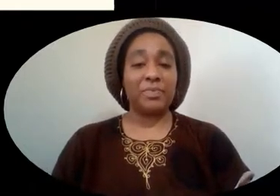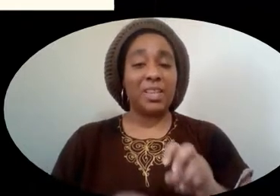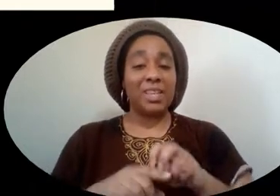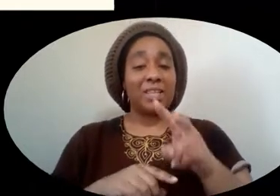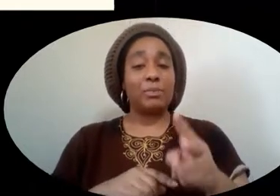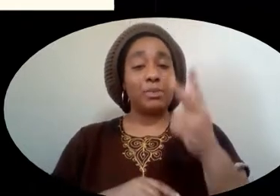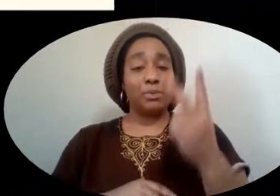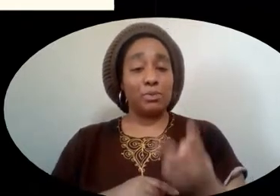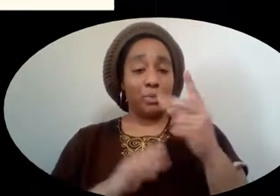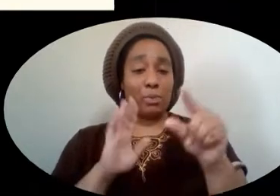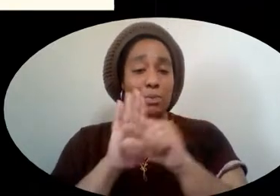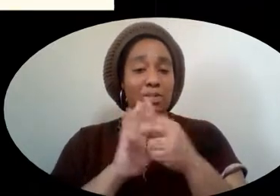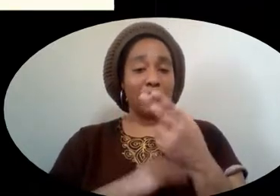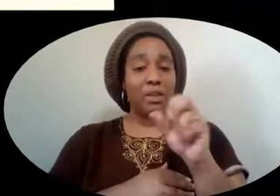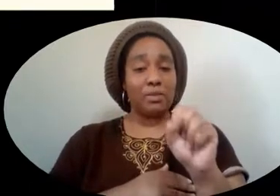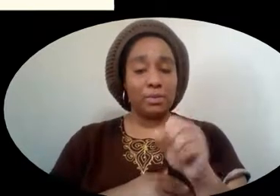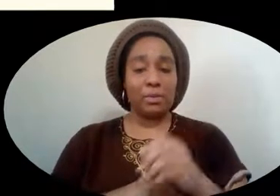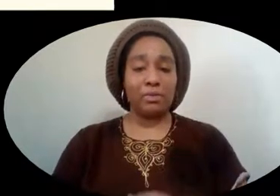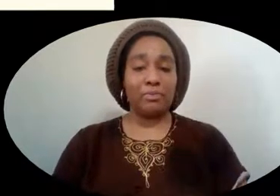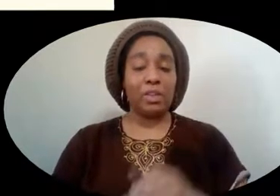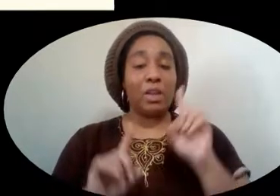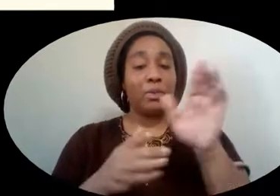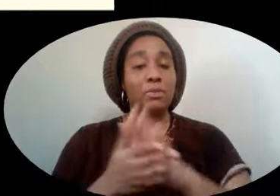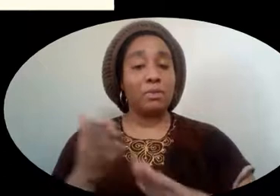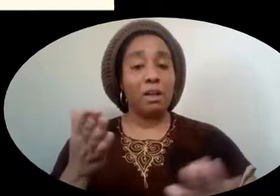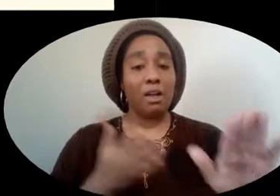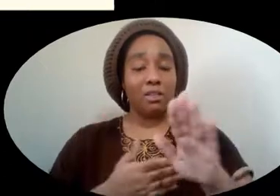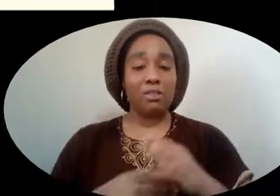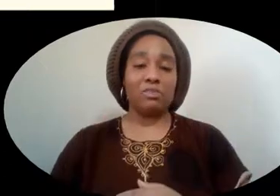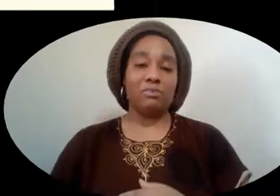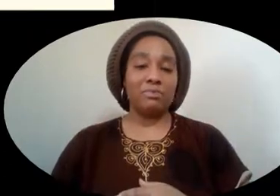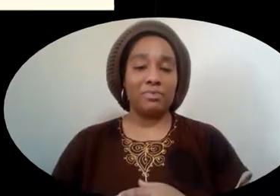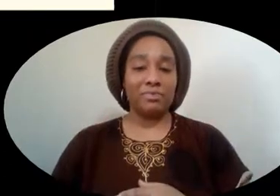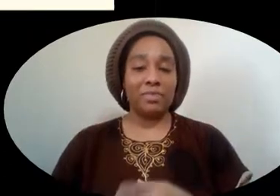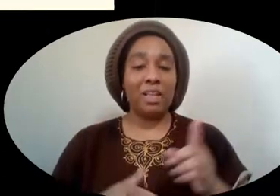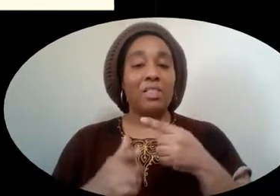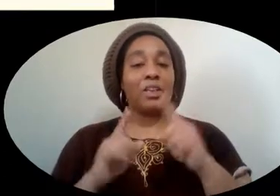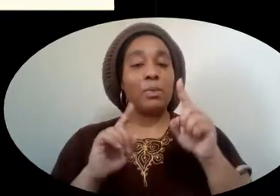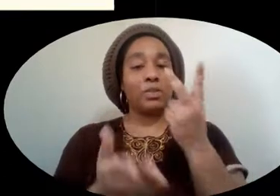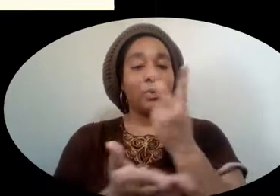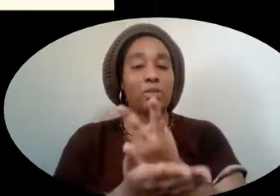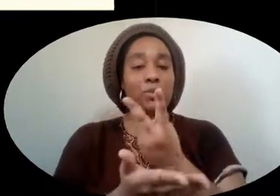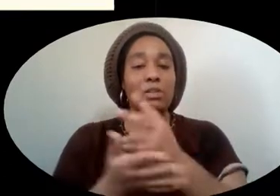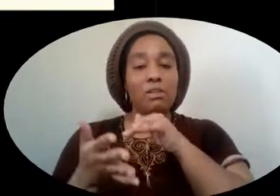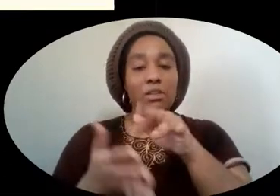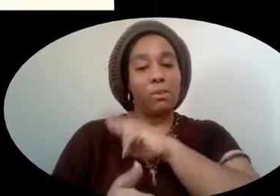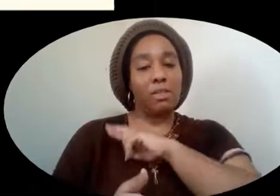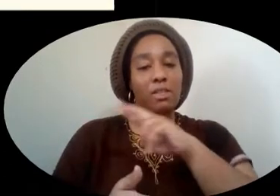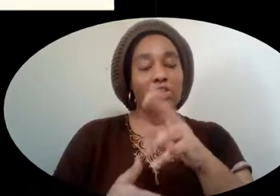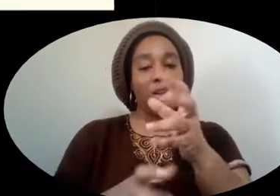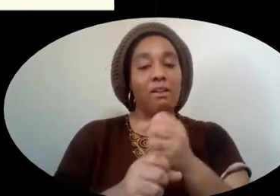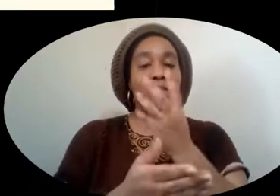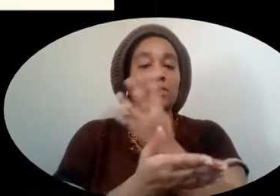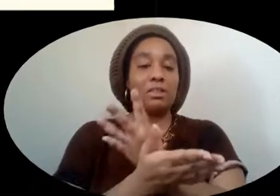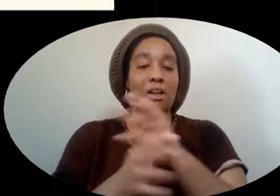skipped two grades in high school and went to college. Then, he went to graduate school to